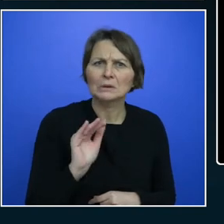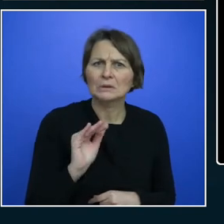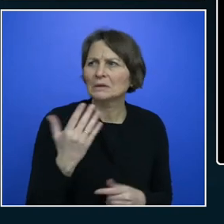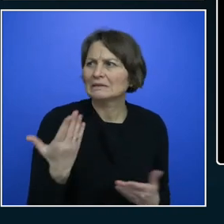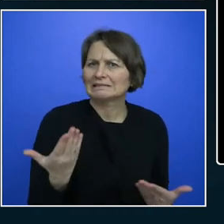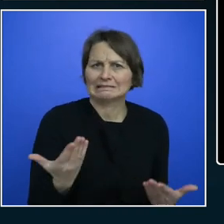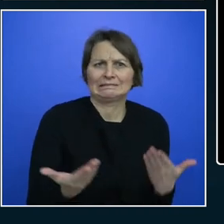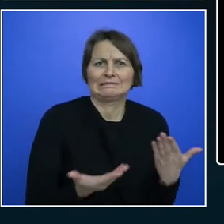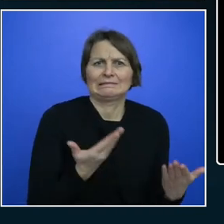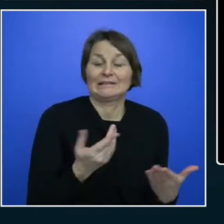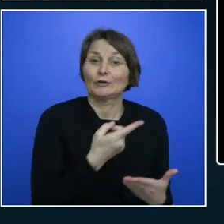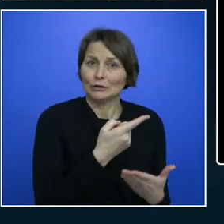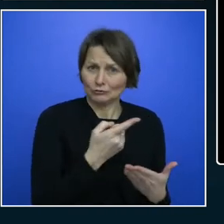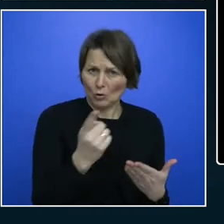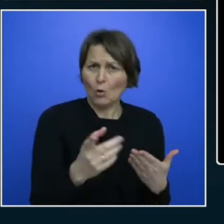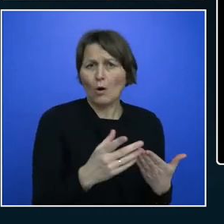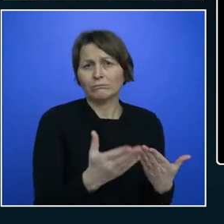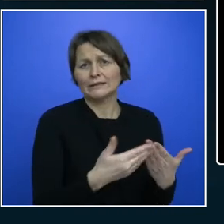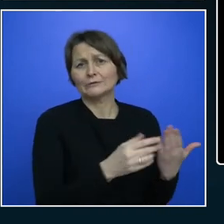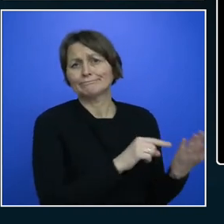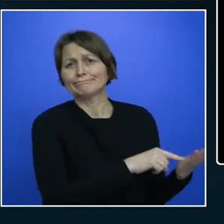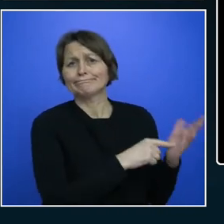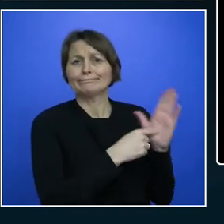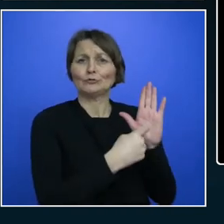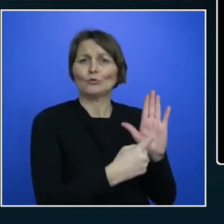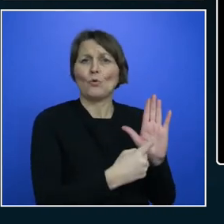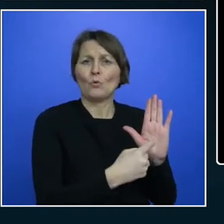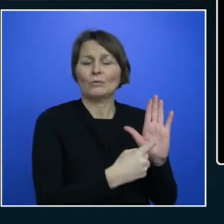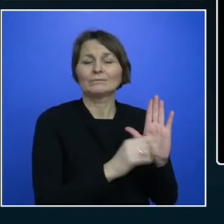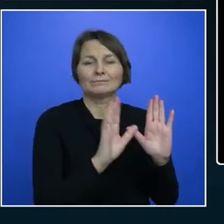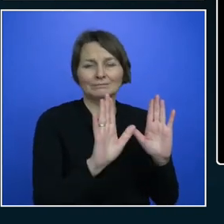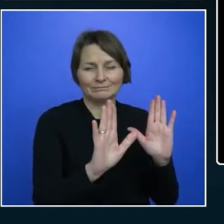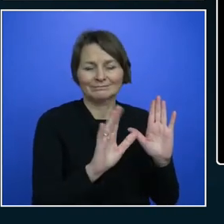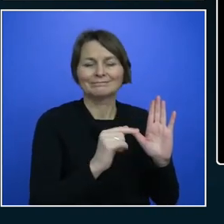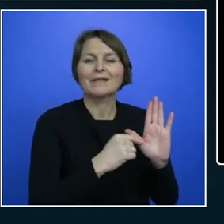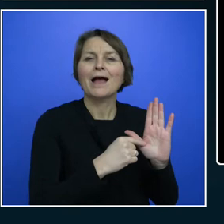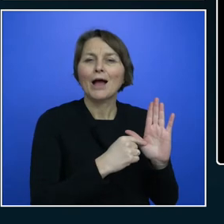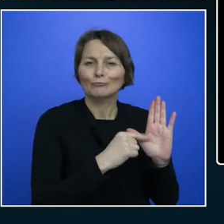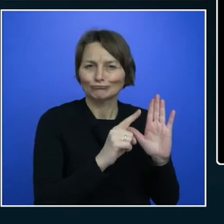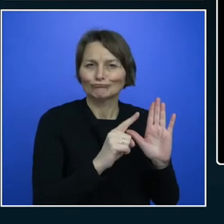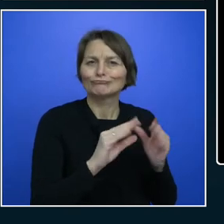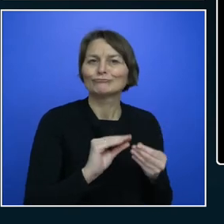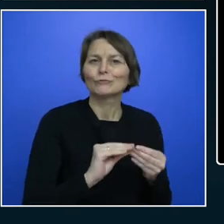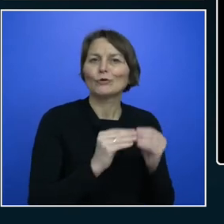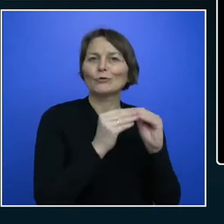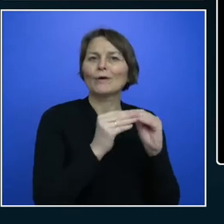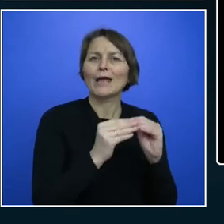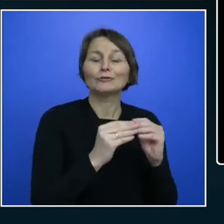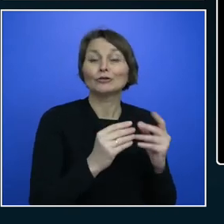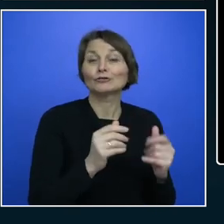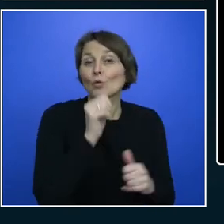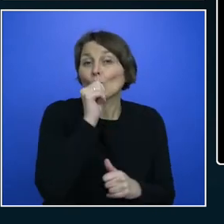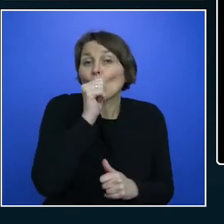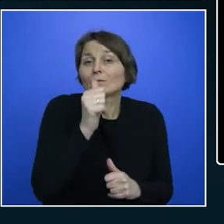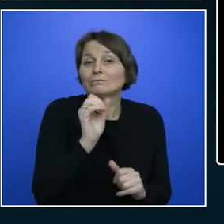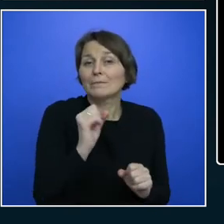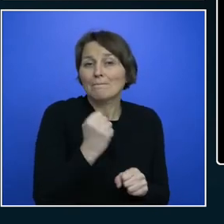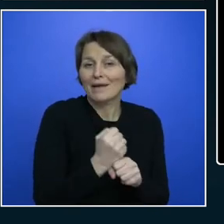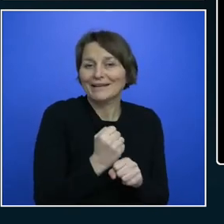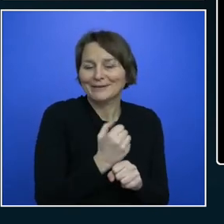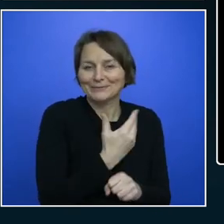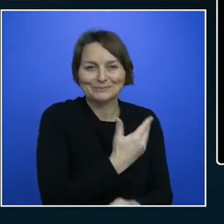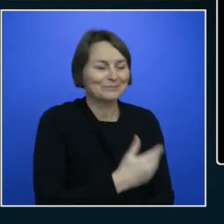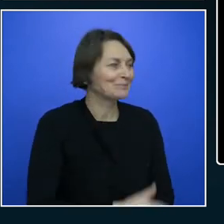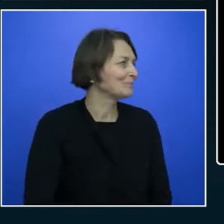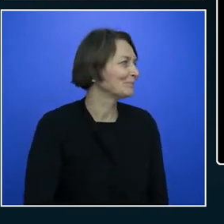easy for you to show after the fact. But I'm going to actually, because I've got enough time here, I'm going to create one on the fly. Let's go into here, pipelines.